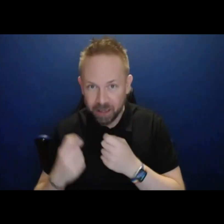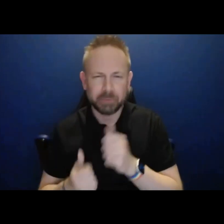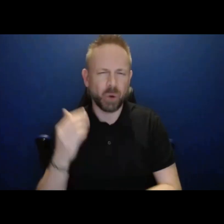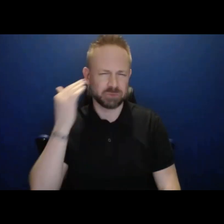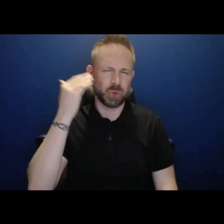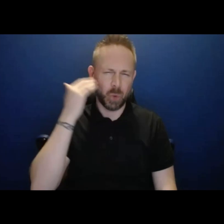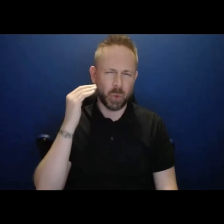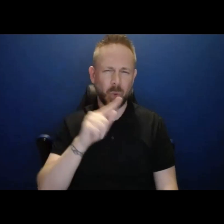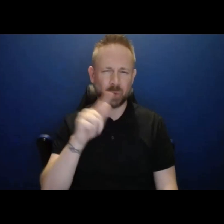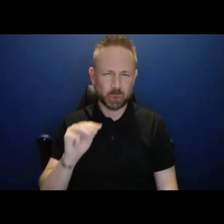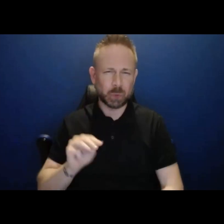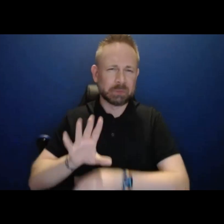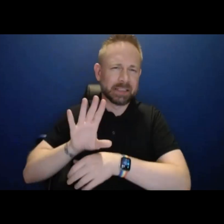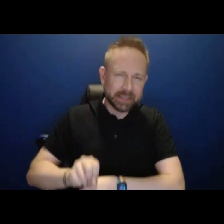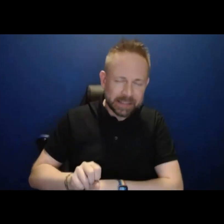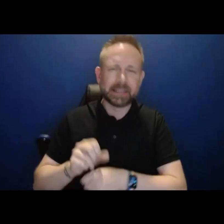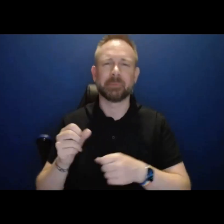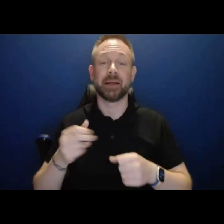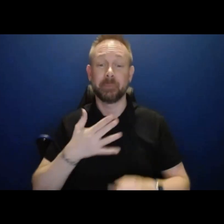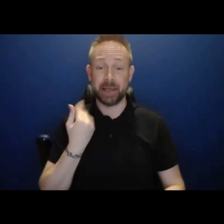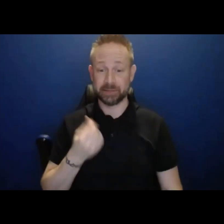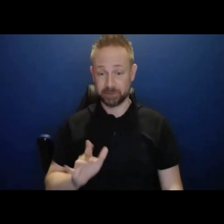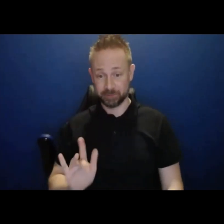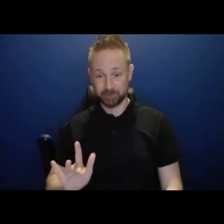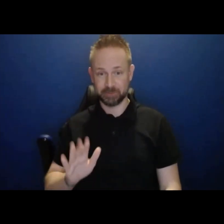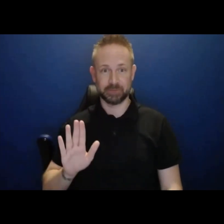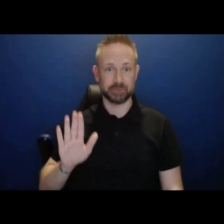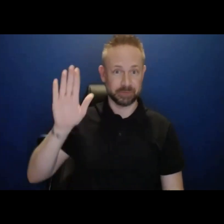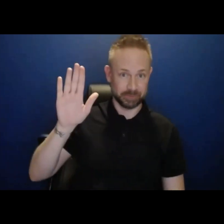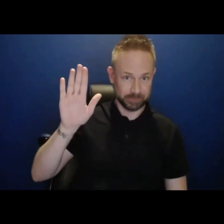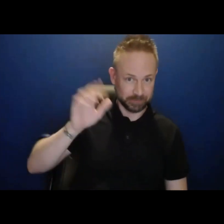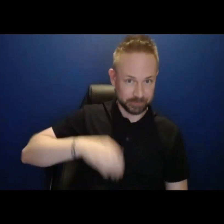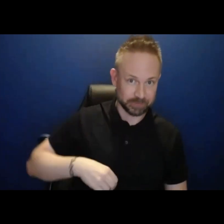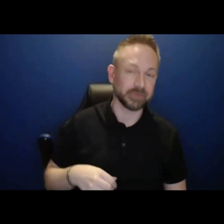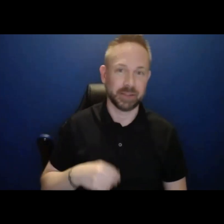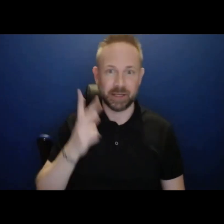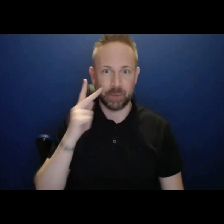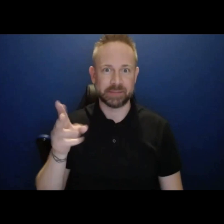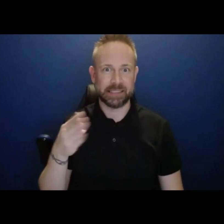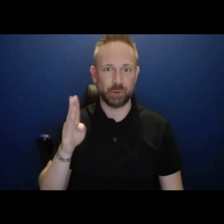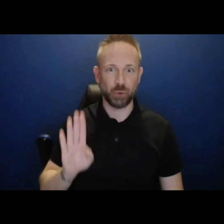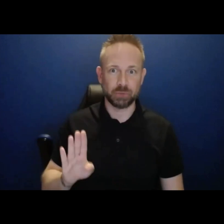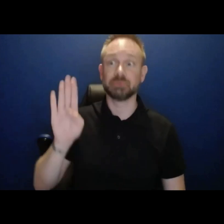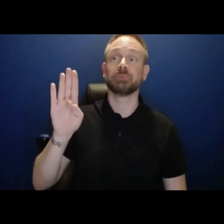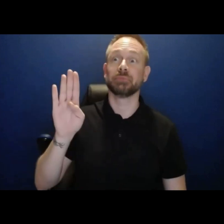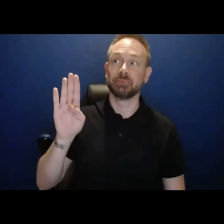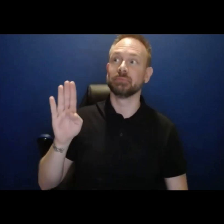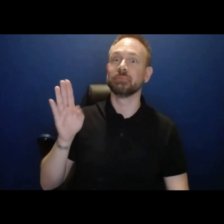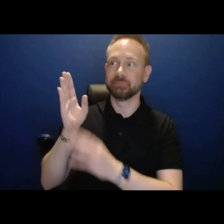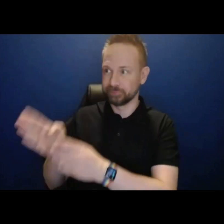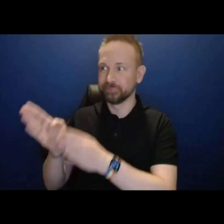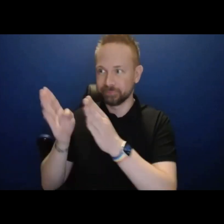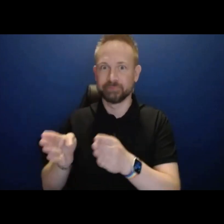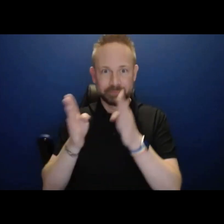world by now, but we'll do it by raising our blue hands. I think everybody is probably